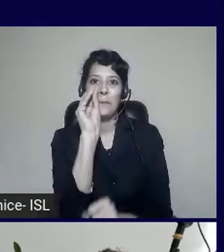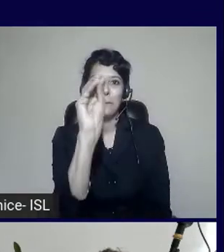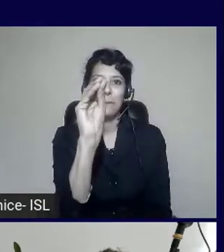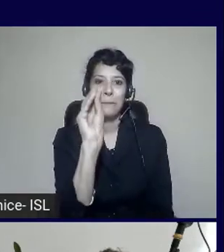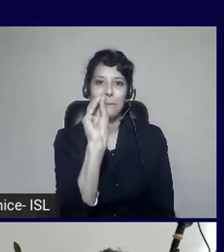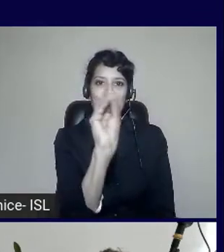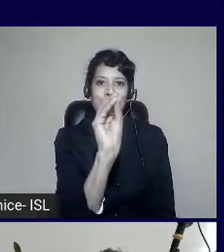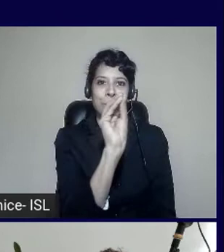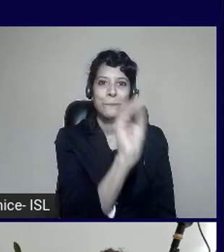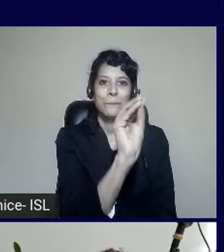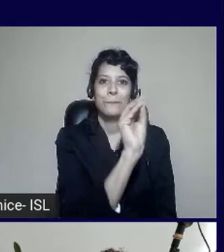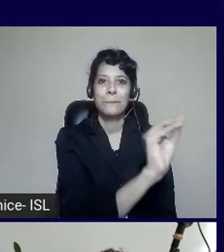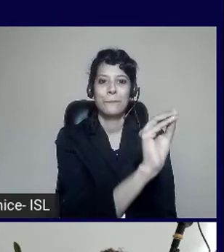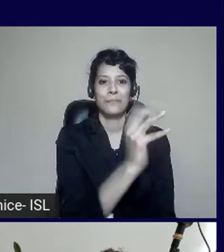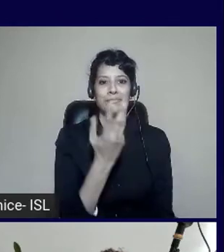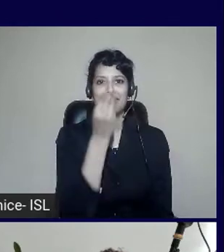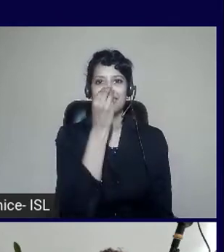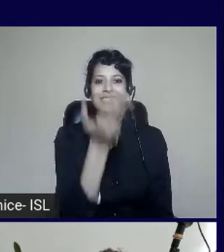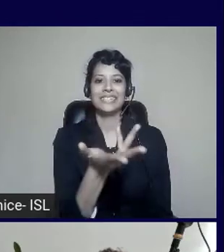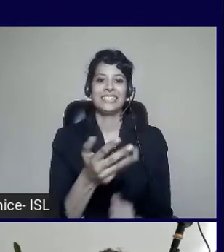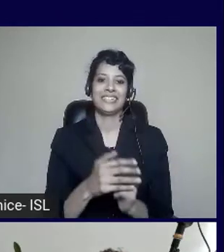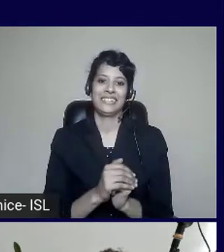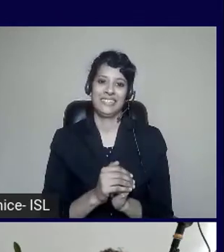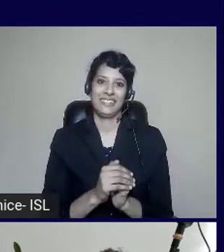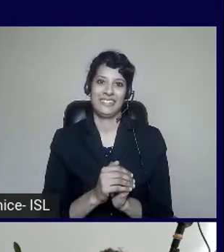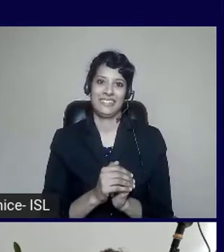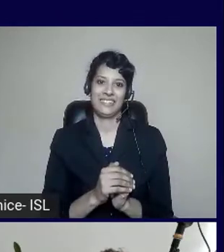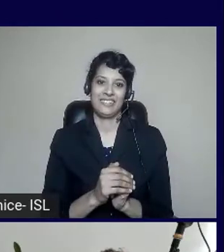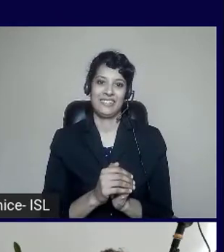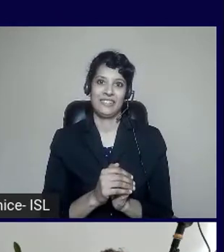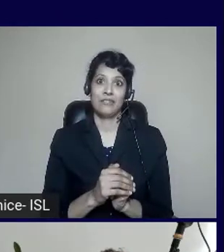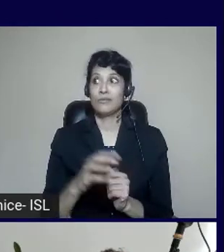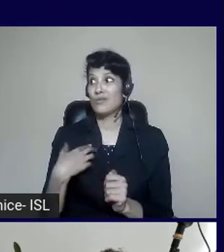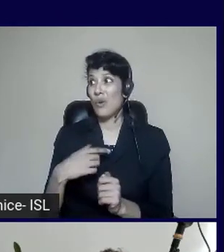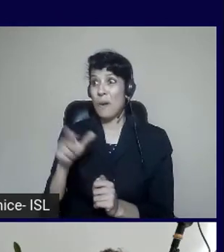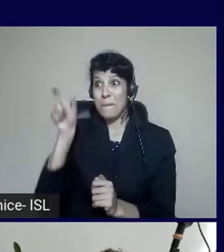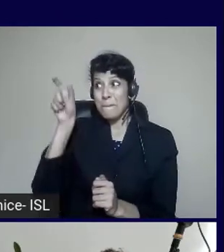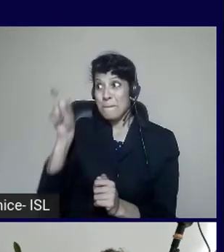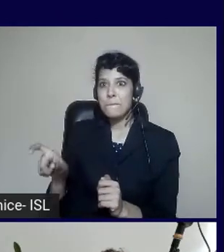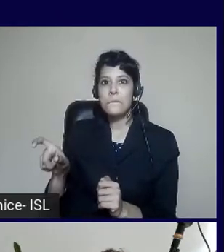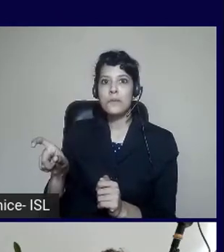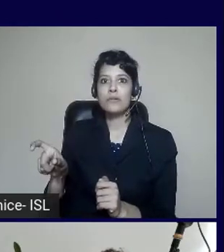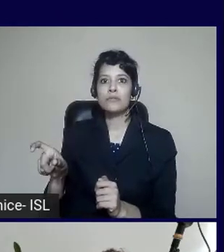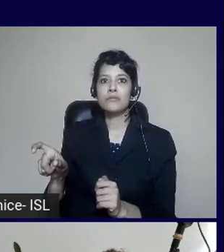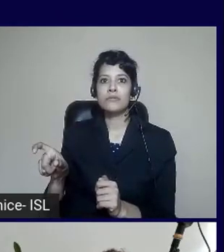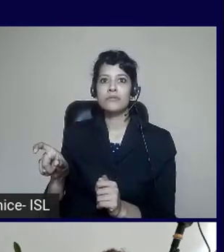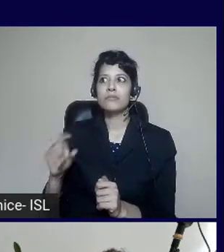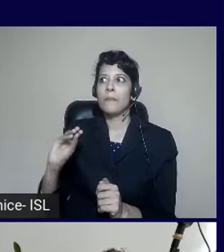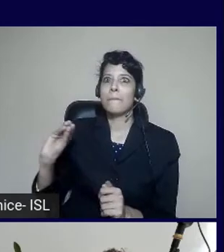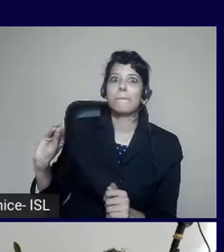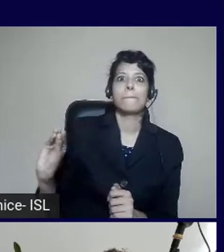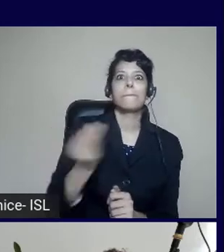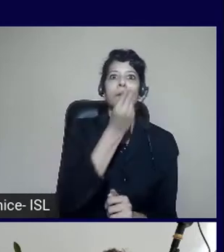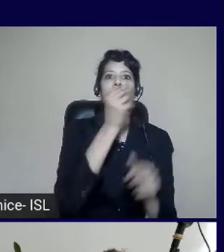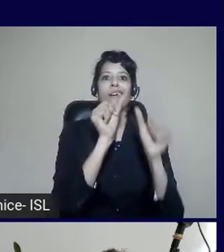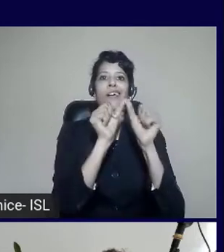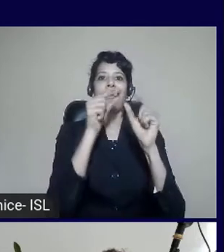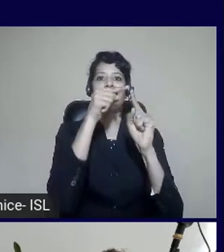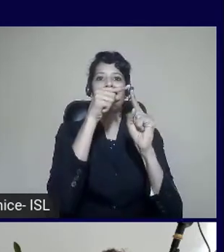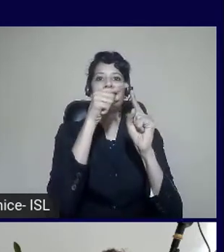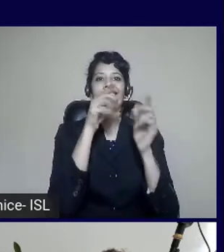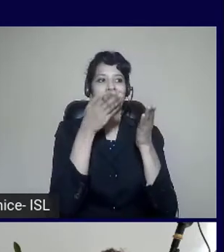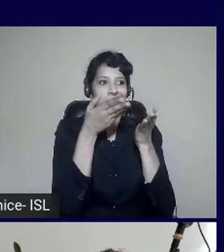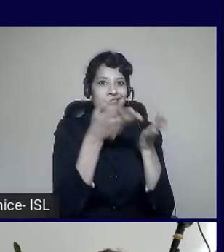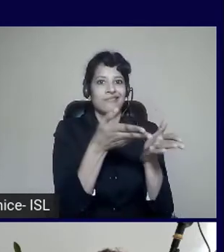the no caps challenge that said that we can actually caption better than a human being. And you can caption all your images and your Microsoft Office